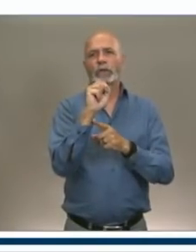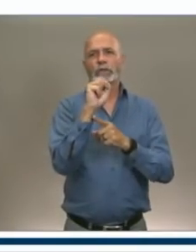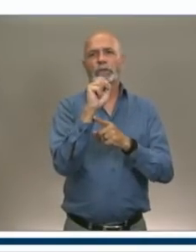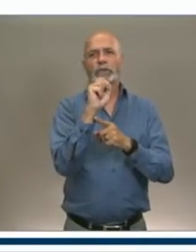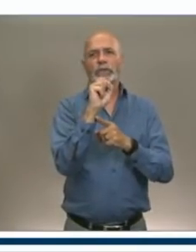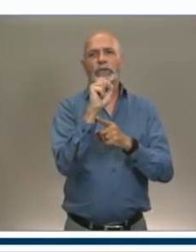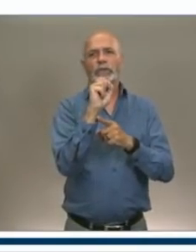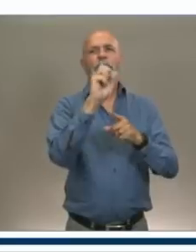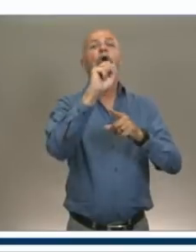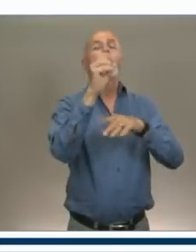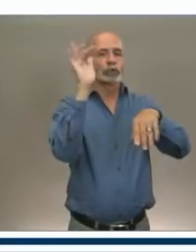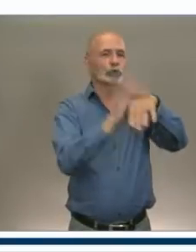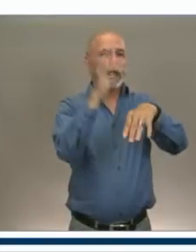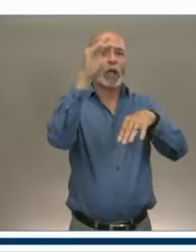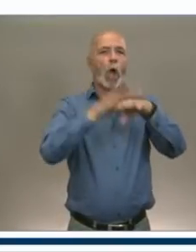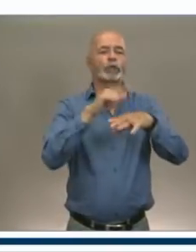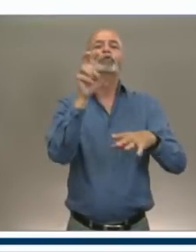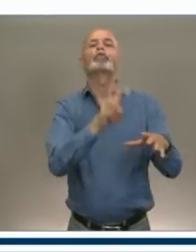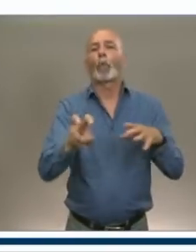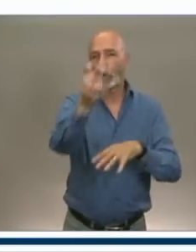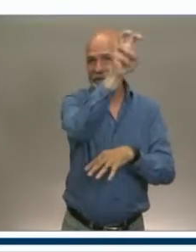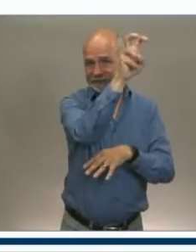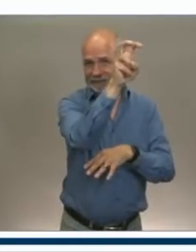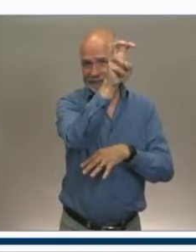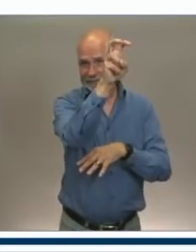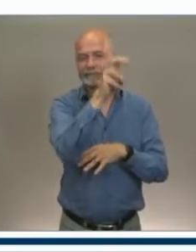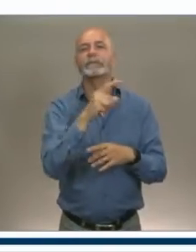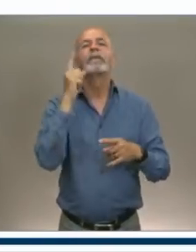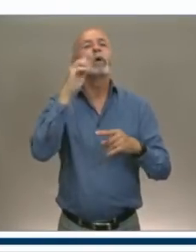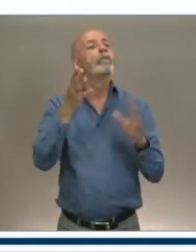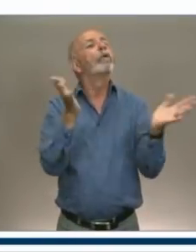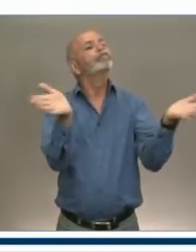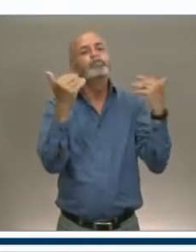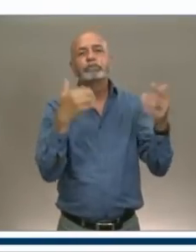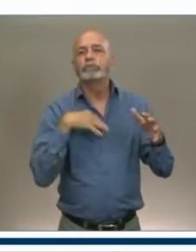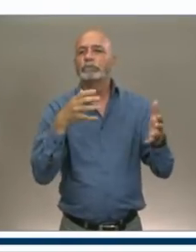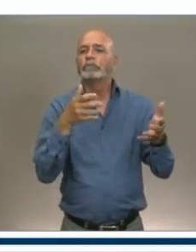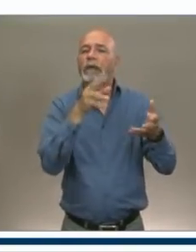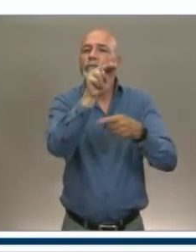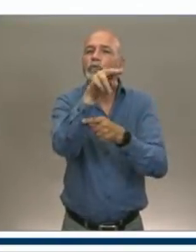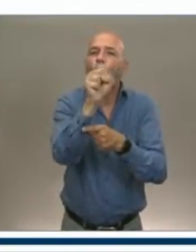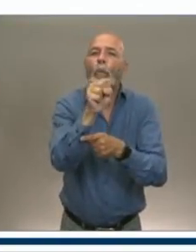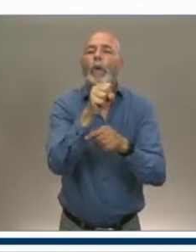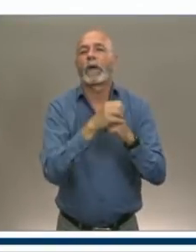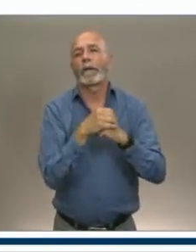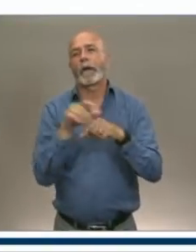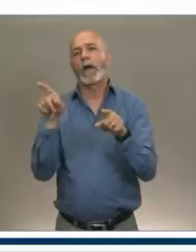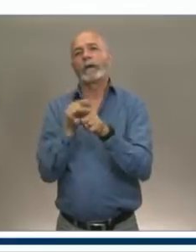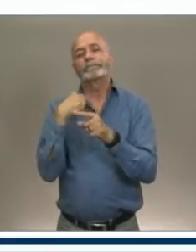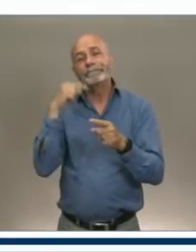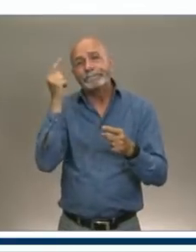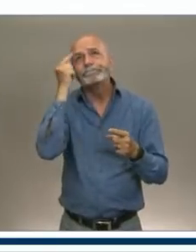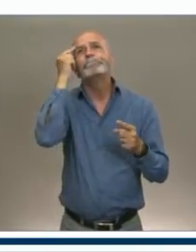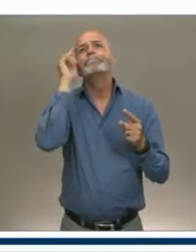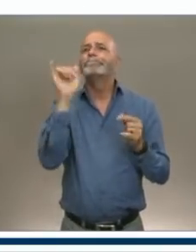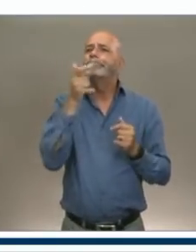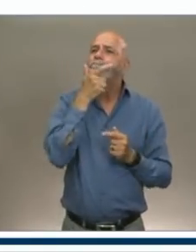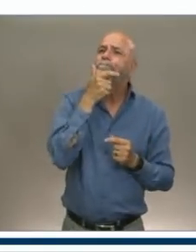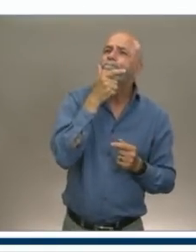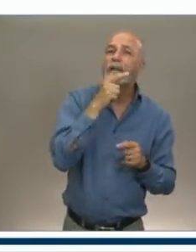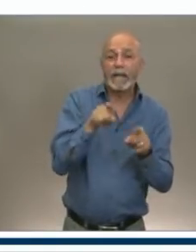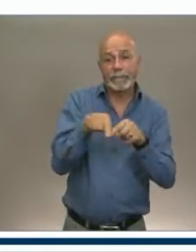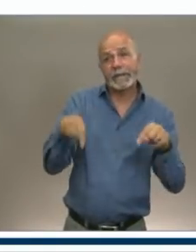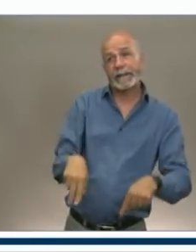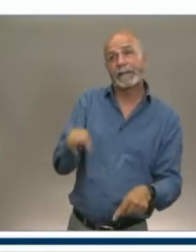and confidence in the industry among Nova Scotians. It will also remind Nova Scotians of our role as ambassadors and to